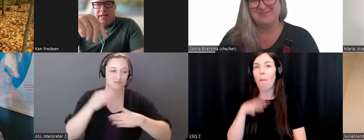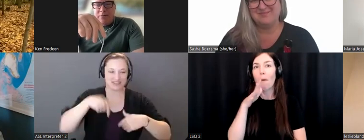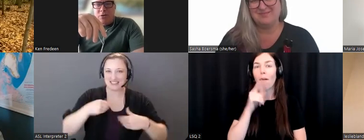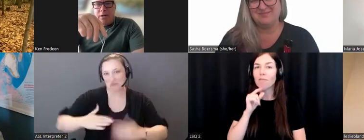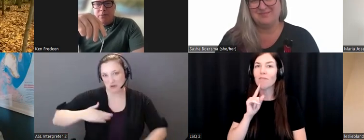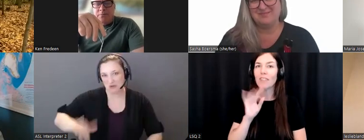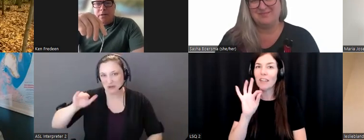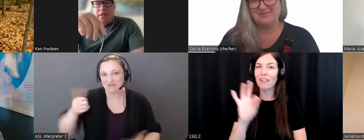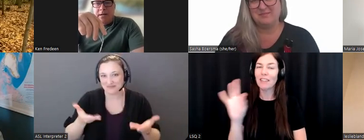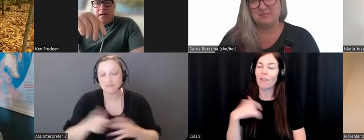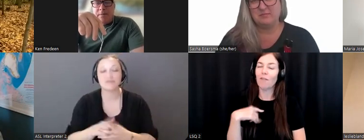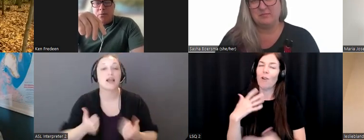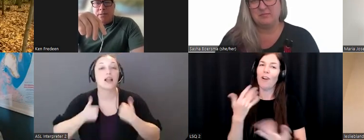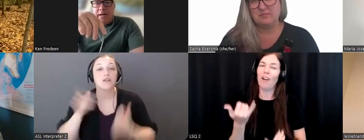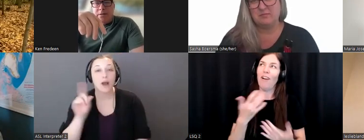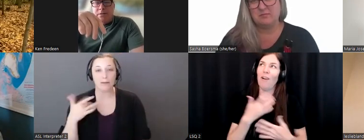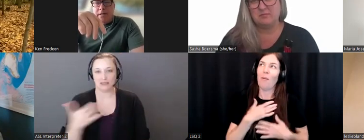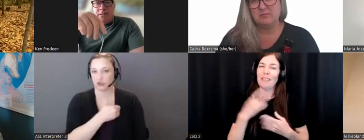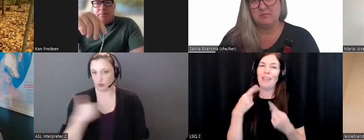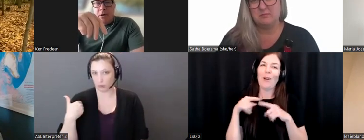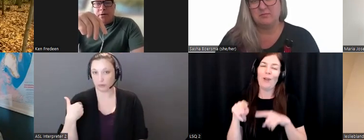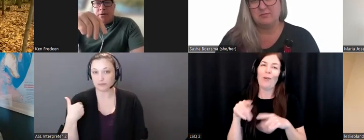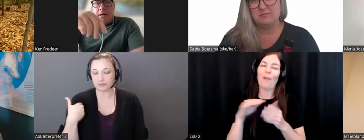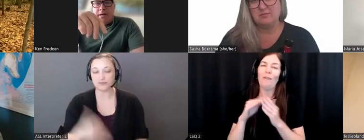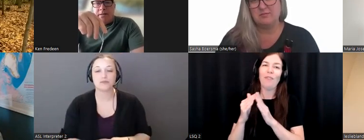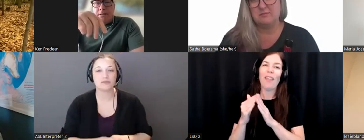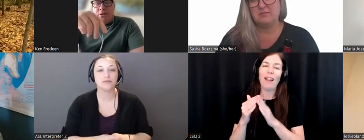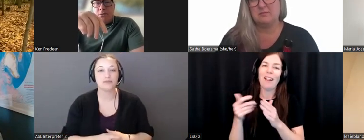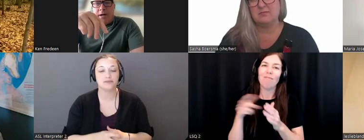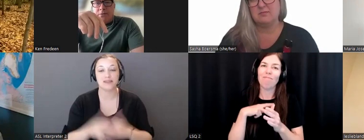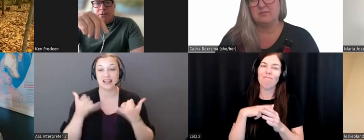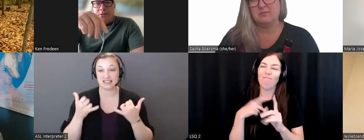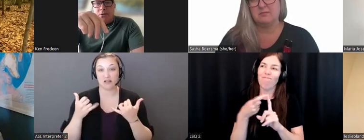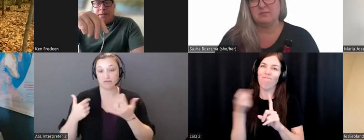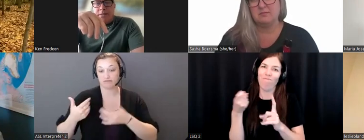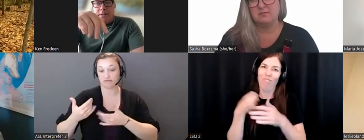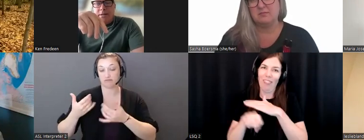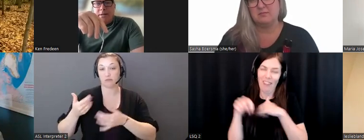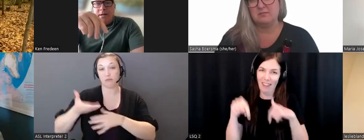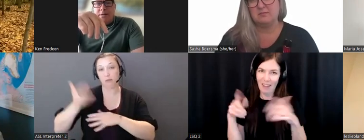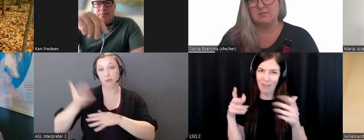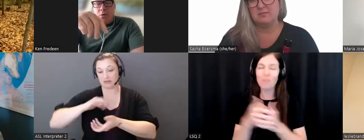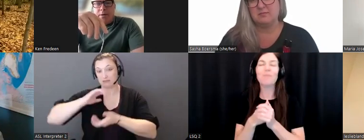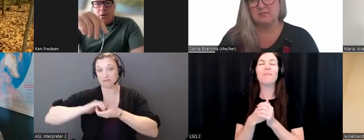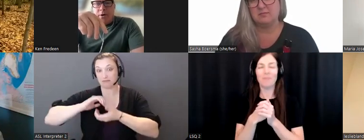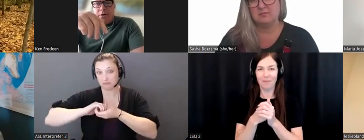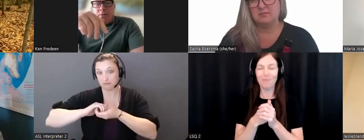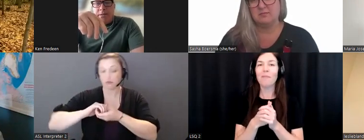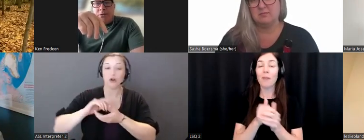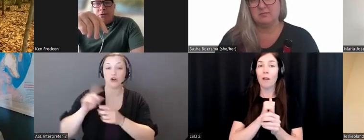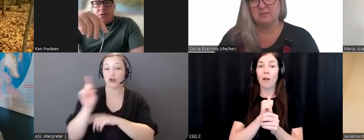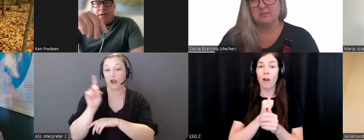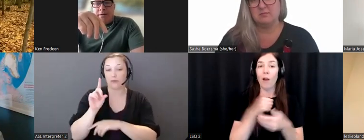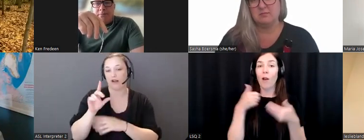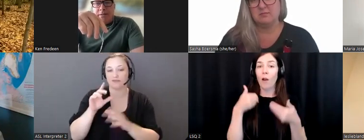I live in Toronto. I'm now retired as a partner and as general counsel at Deloitte. This morning, I'm wearing a